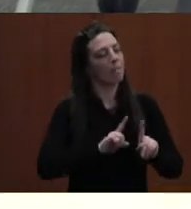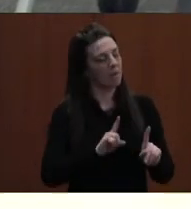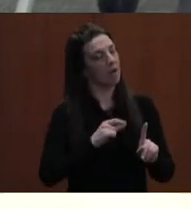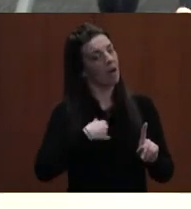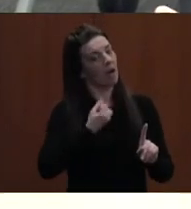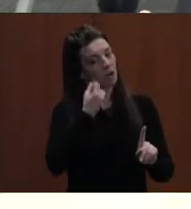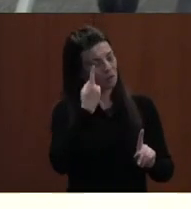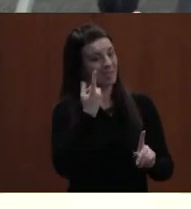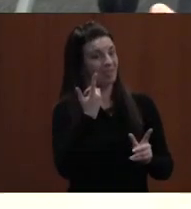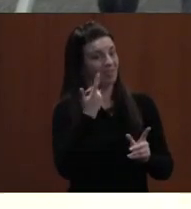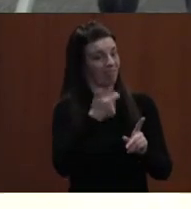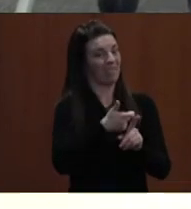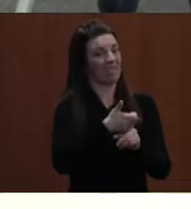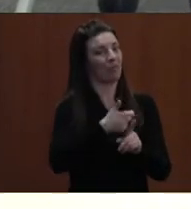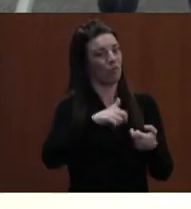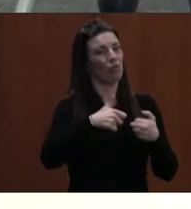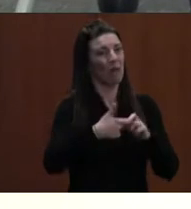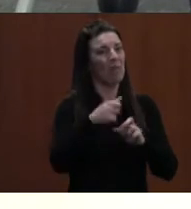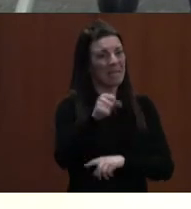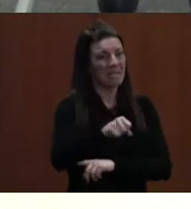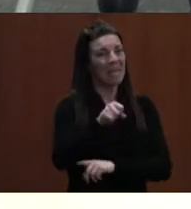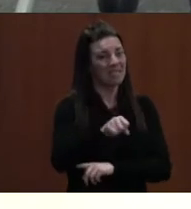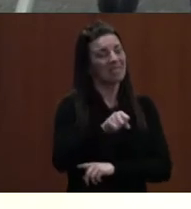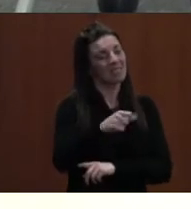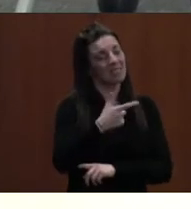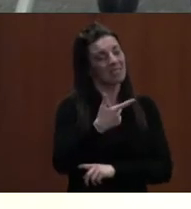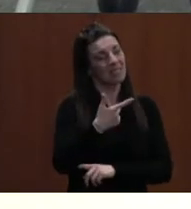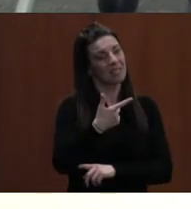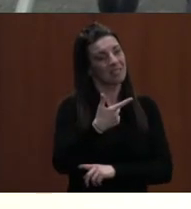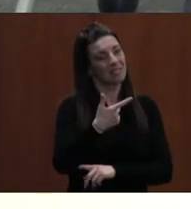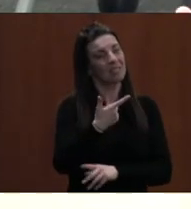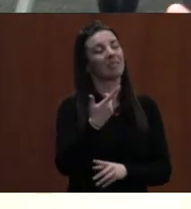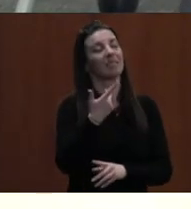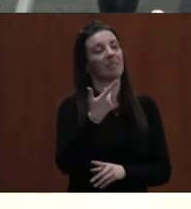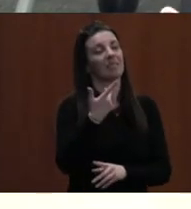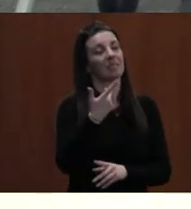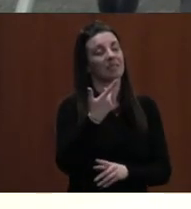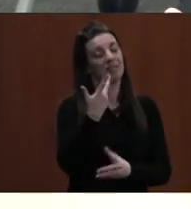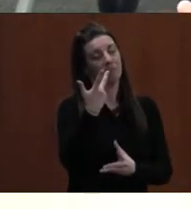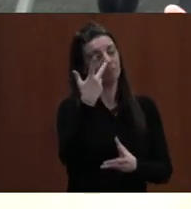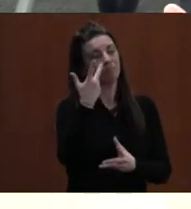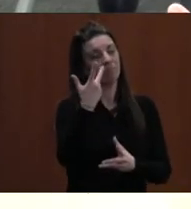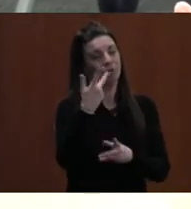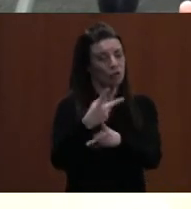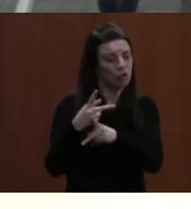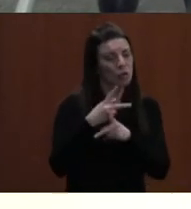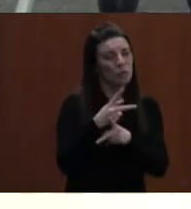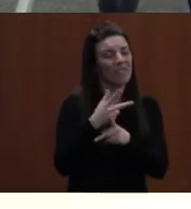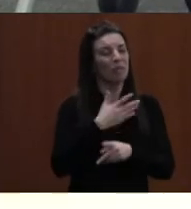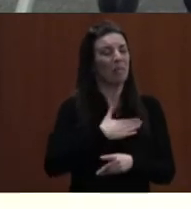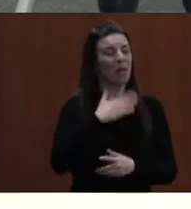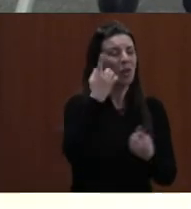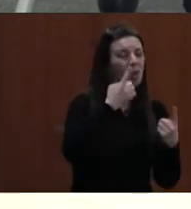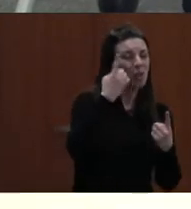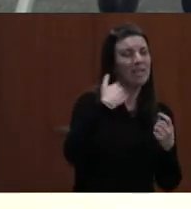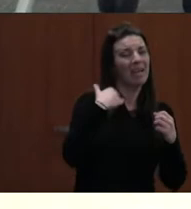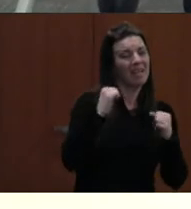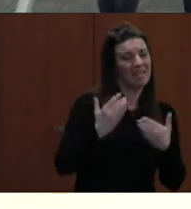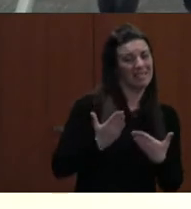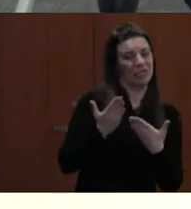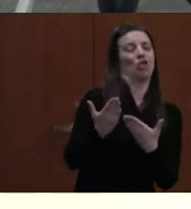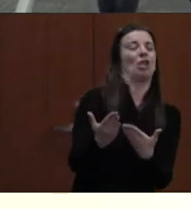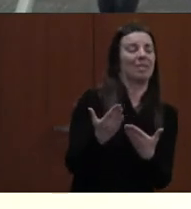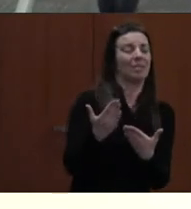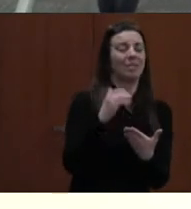privately or with supervisors say, here are some thoughts that I have. Here are some things that might work. But not from me.